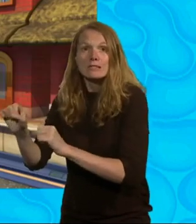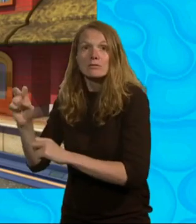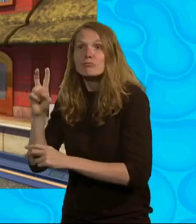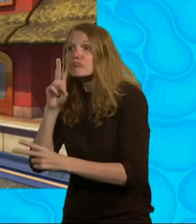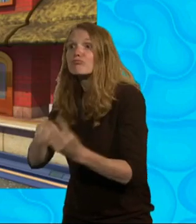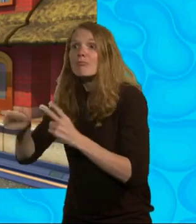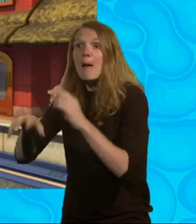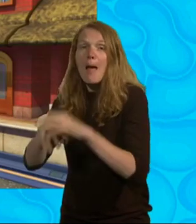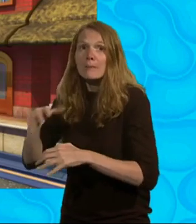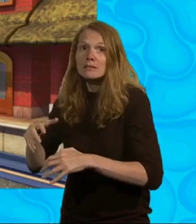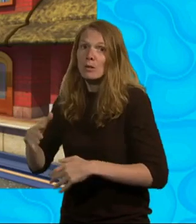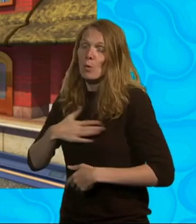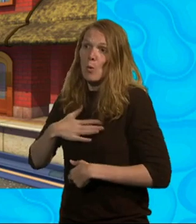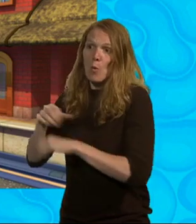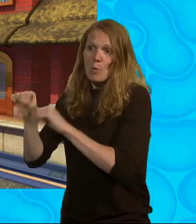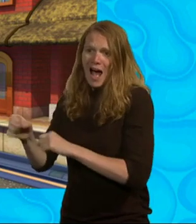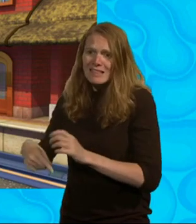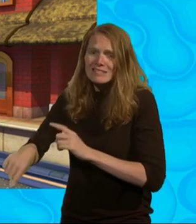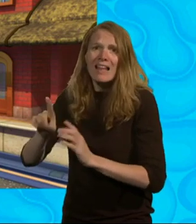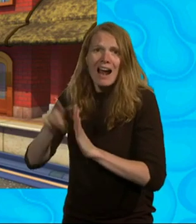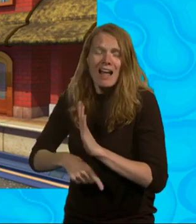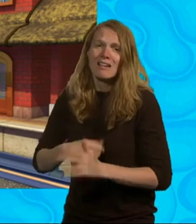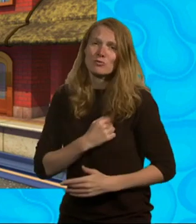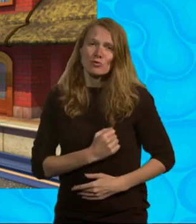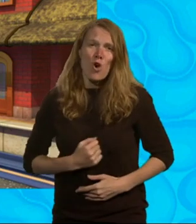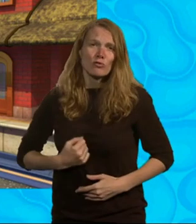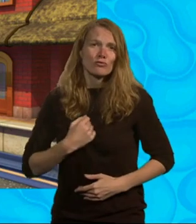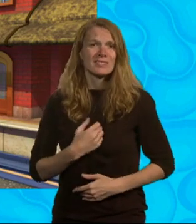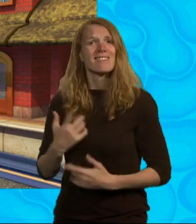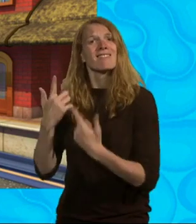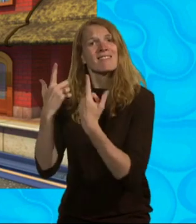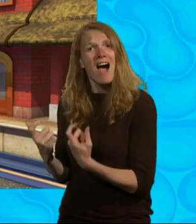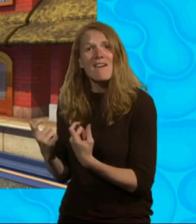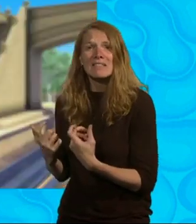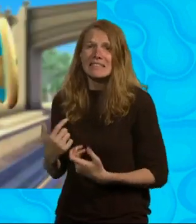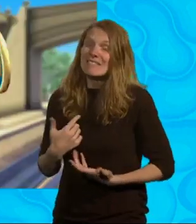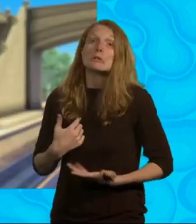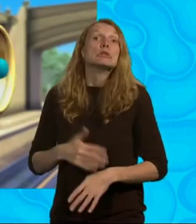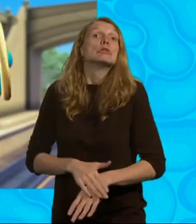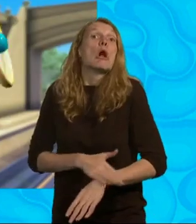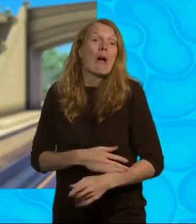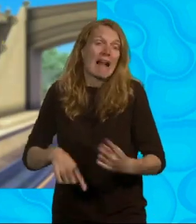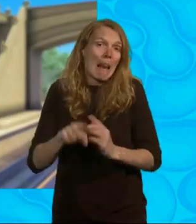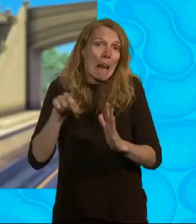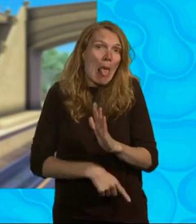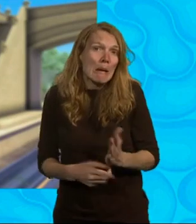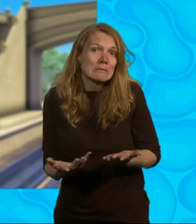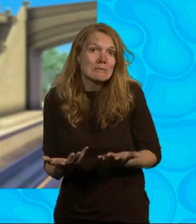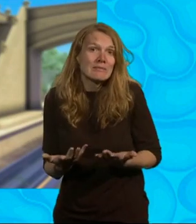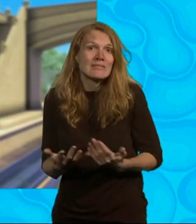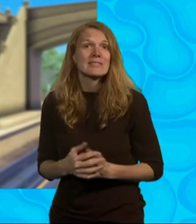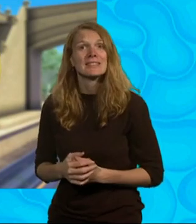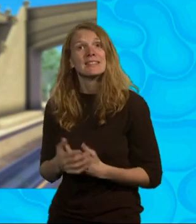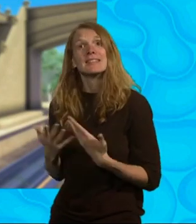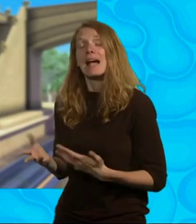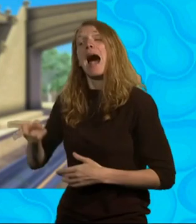It's good to be careful, but... But if I'm too slow, I'll make my passengers late. Don't worry, Brewster. You can have